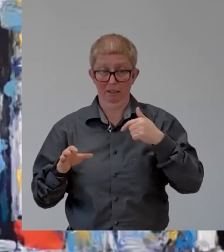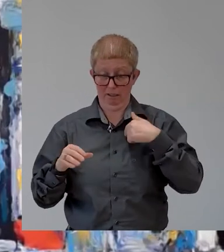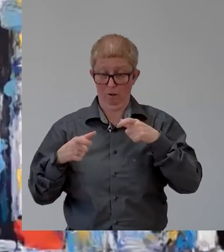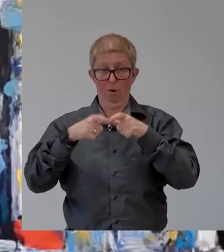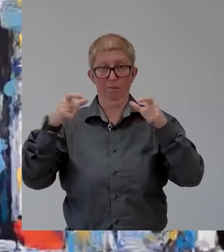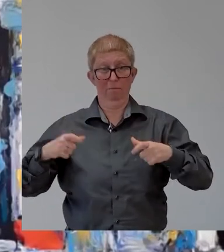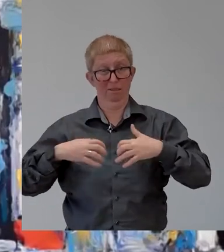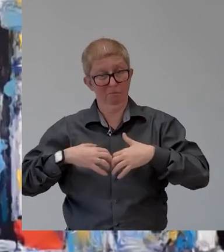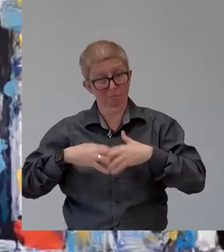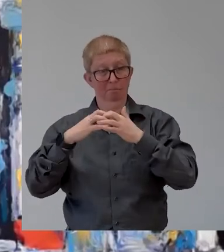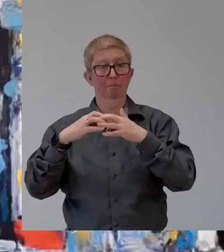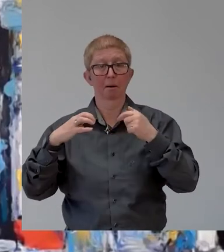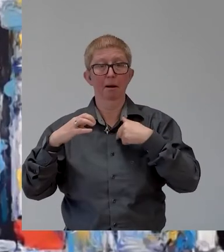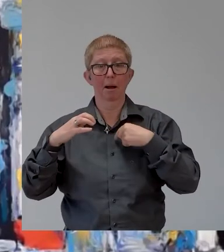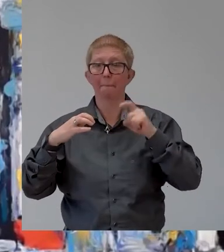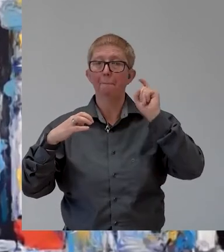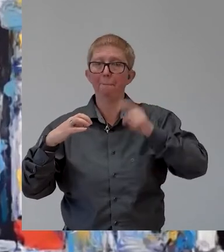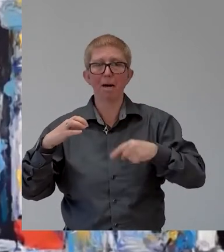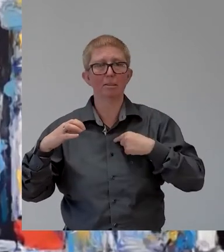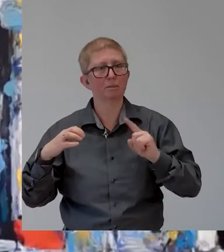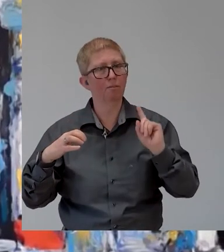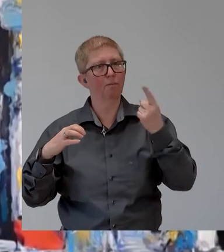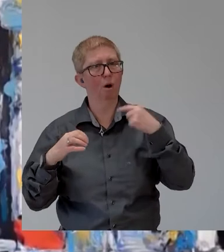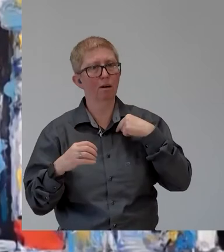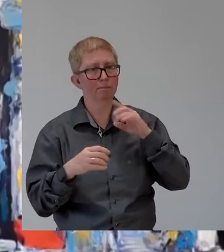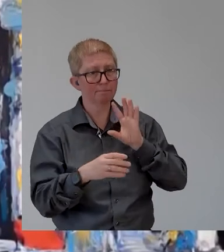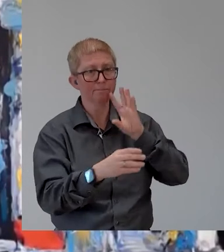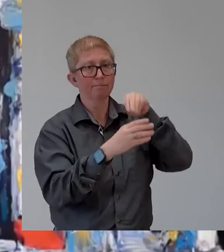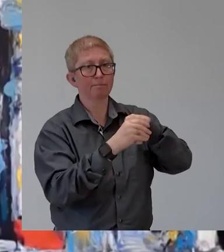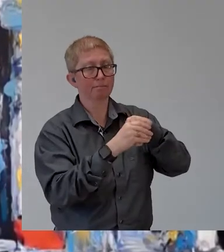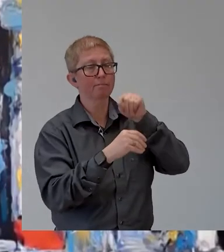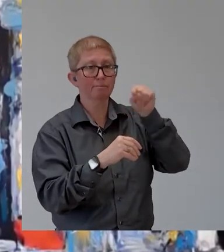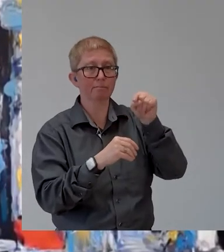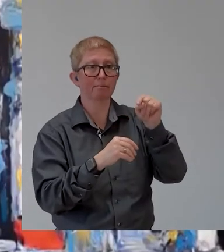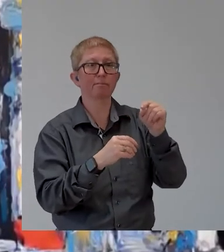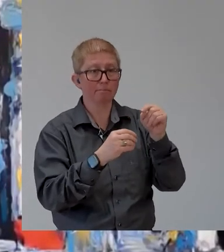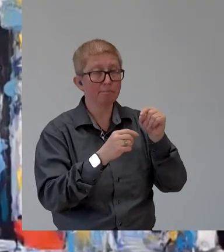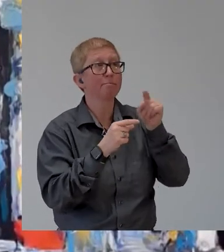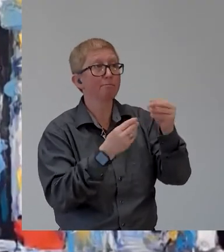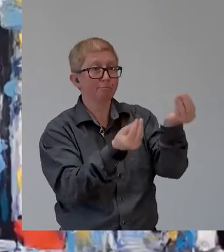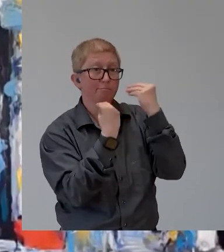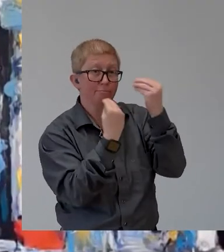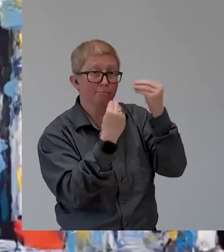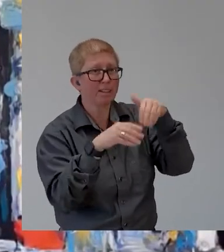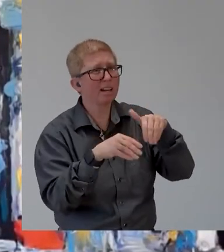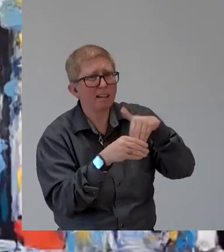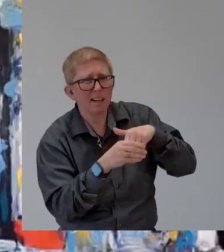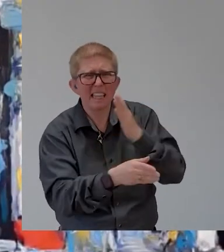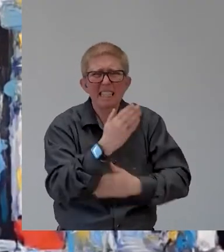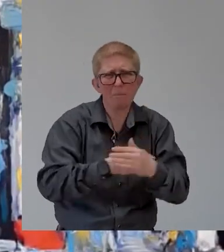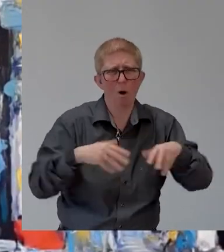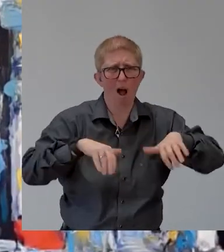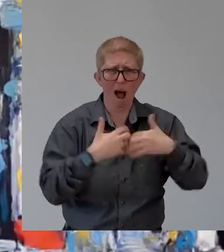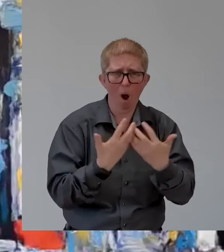services which means every single year which is pretty amazing this helps to create inclusion for customers but